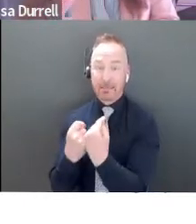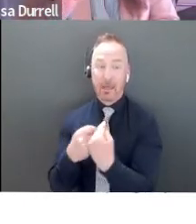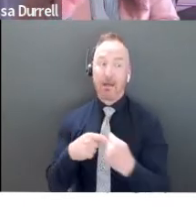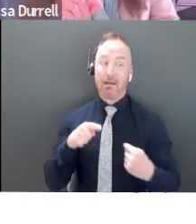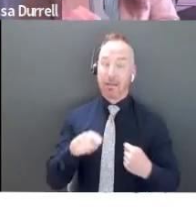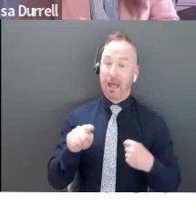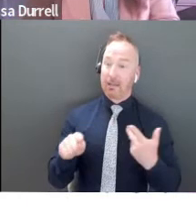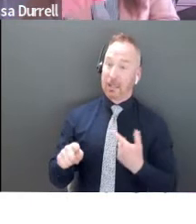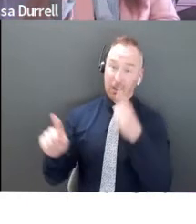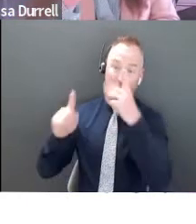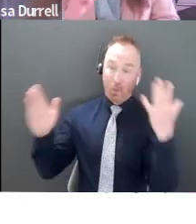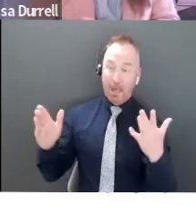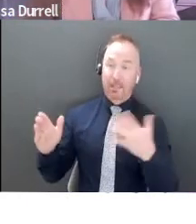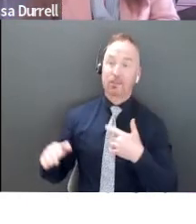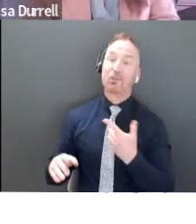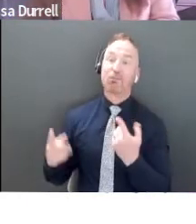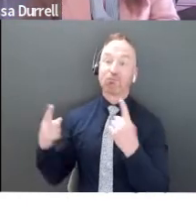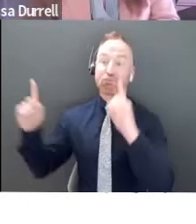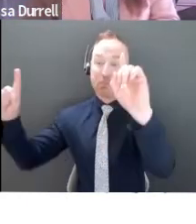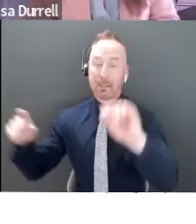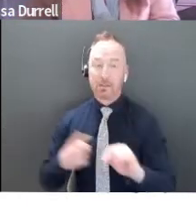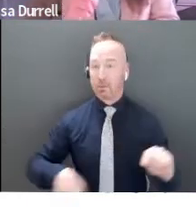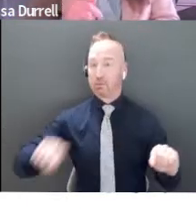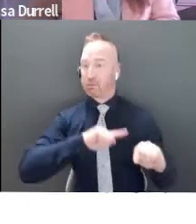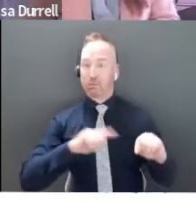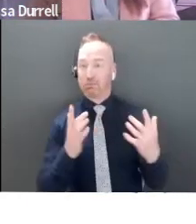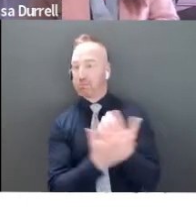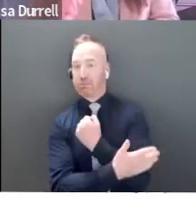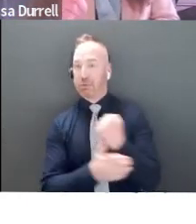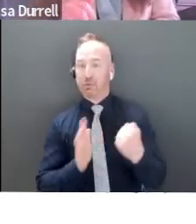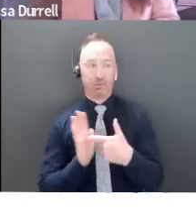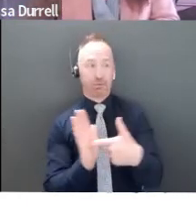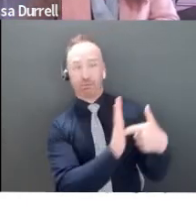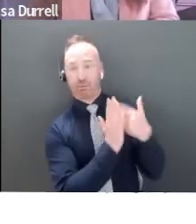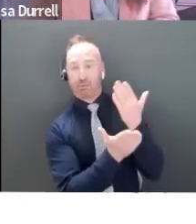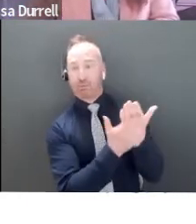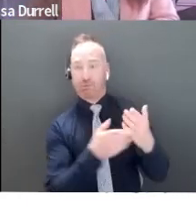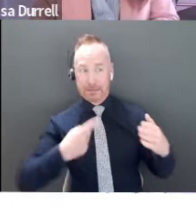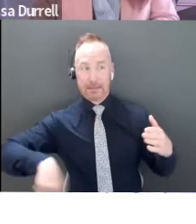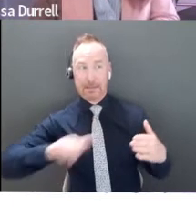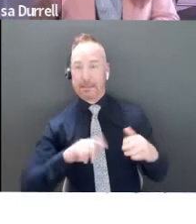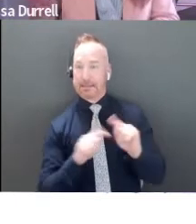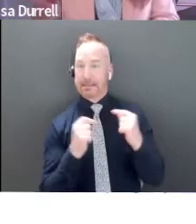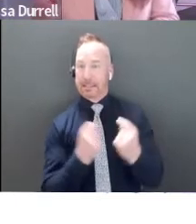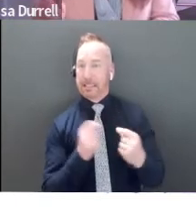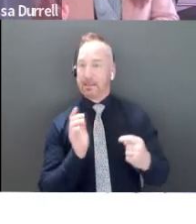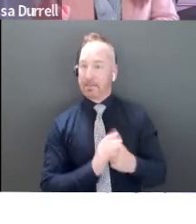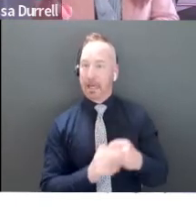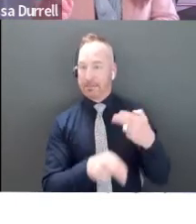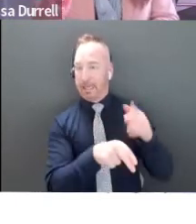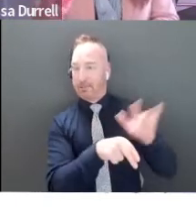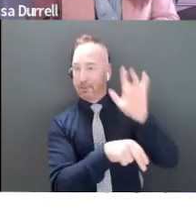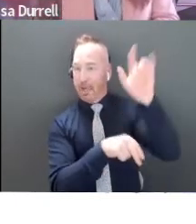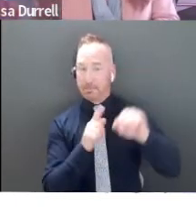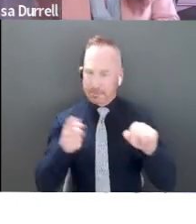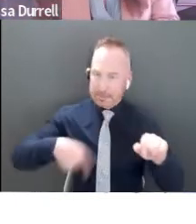opportunity to really showcase why you have an exceptional team. Who are they? What do they bring to the table? Now, if you've got someone in,